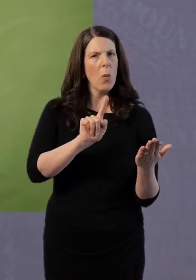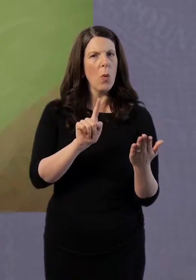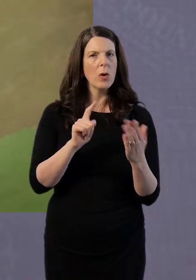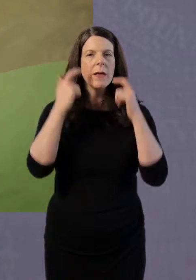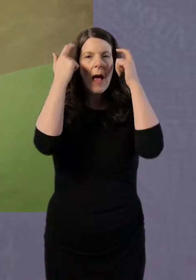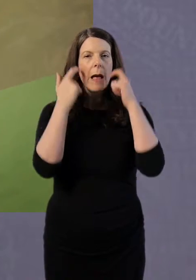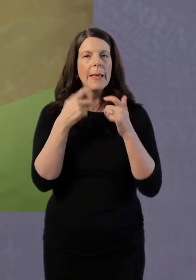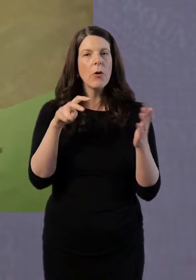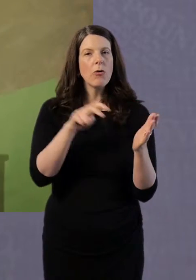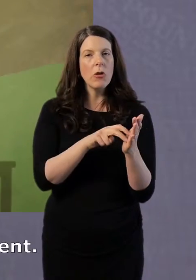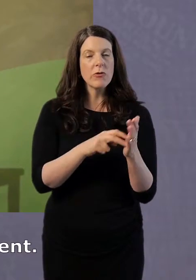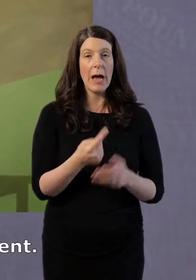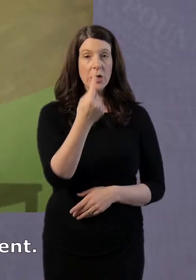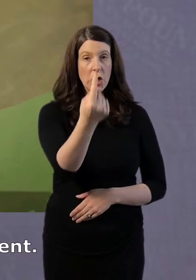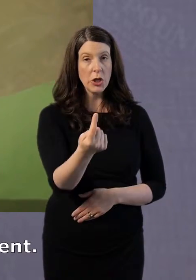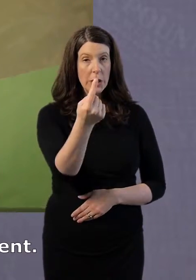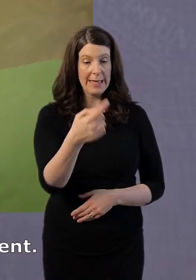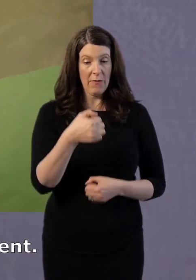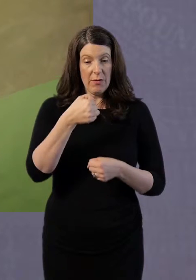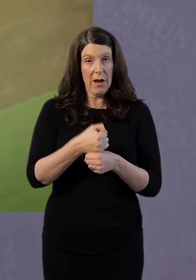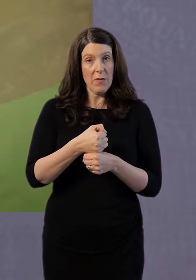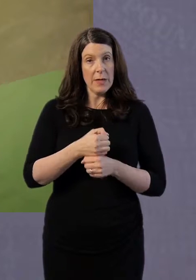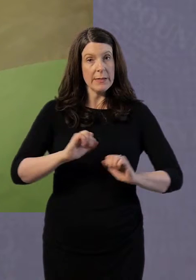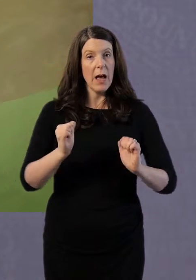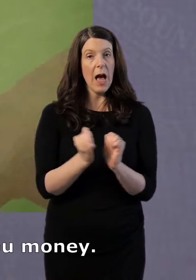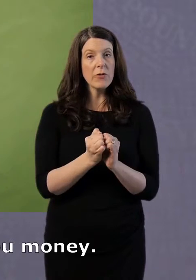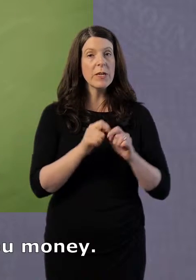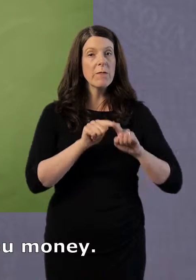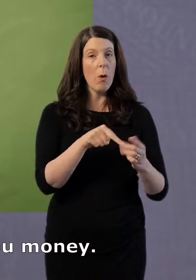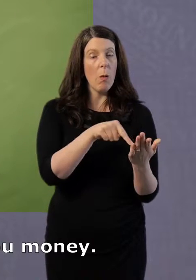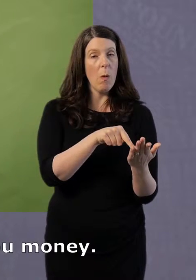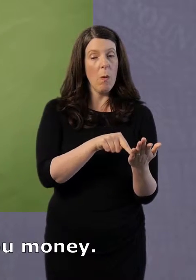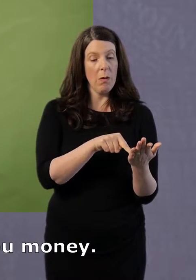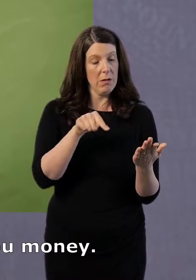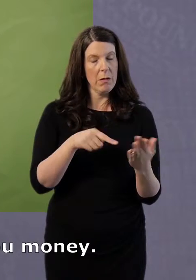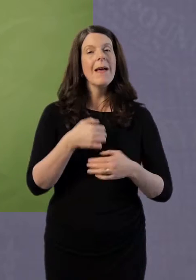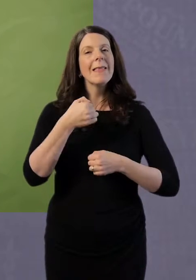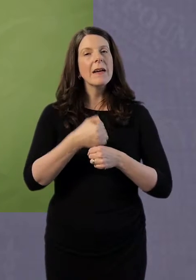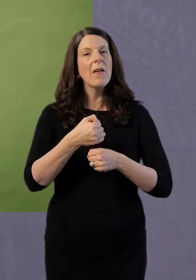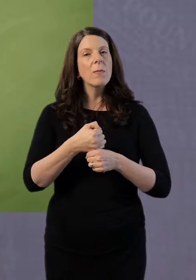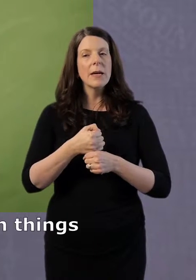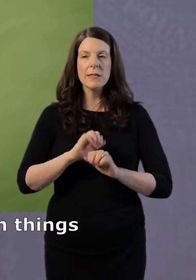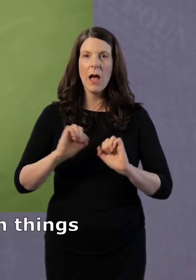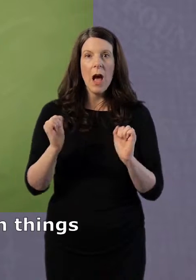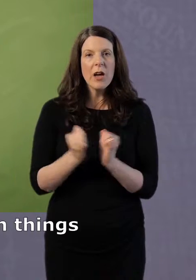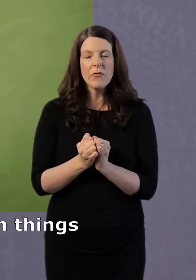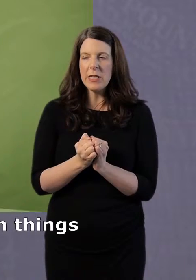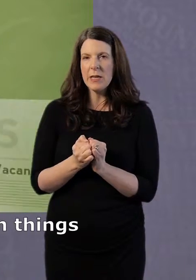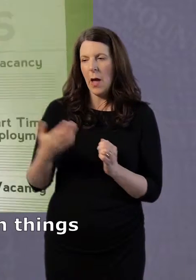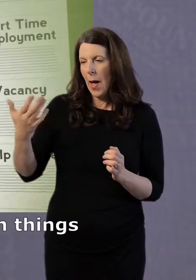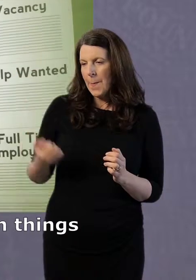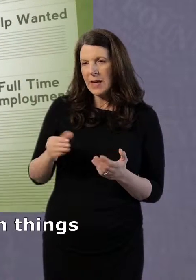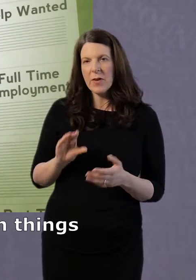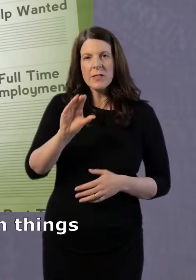legally binding contract, between you and the government. The government promises to give you money. In return you